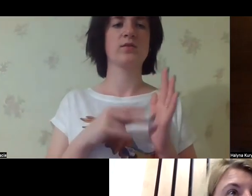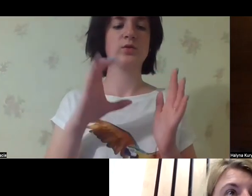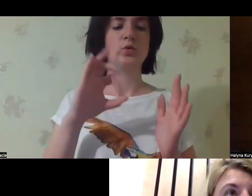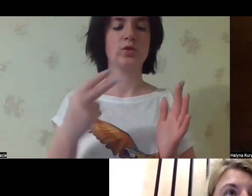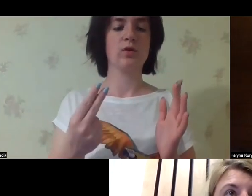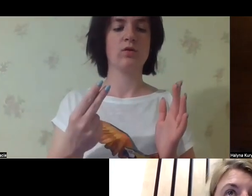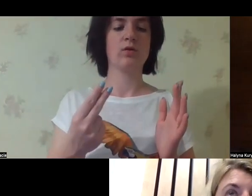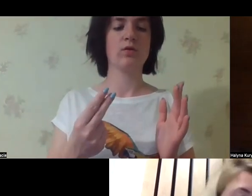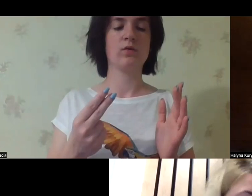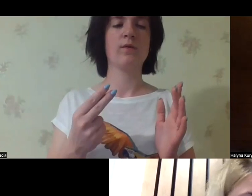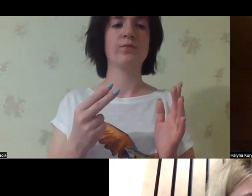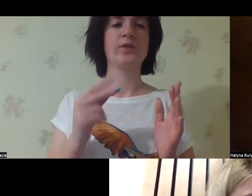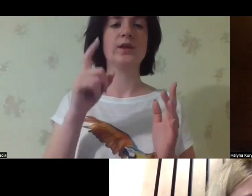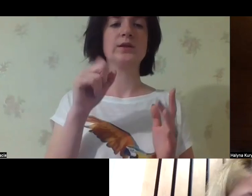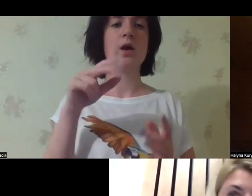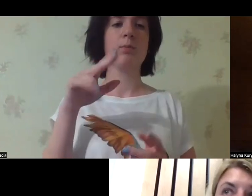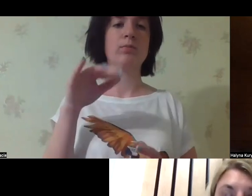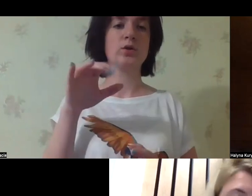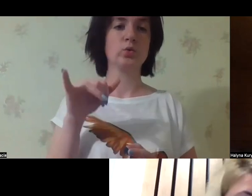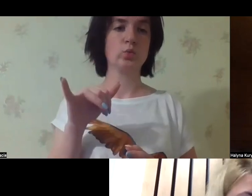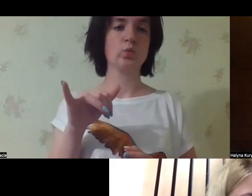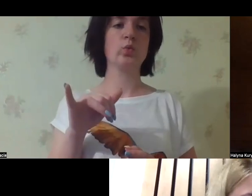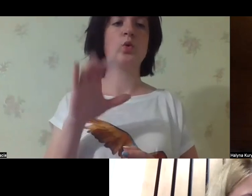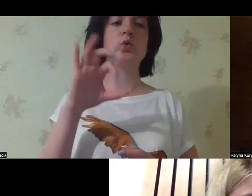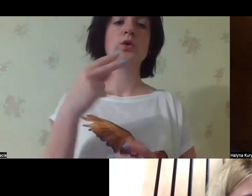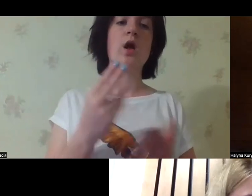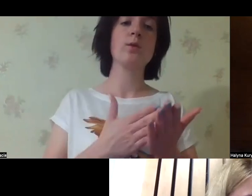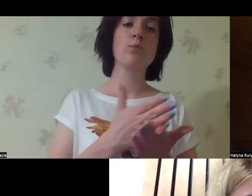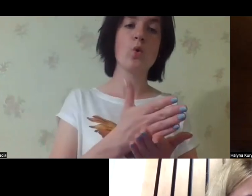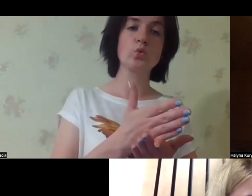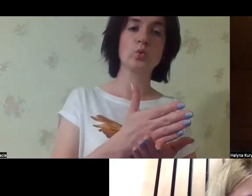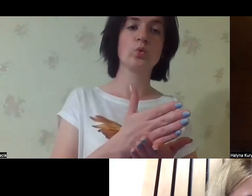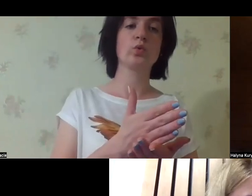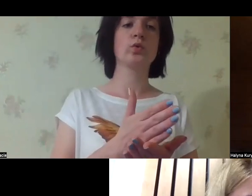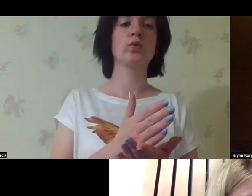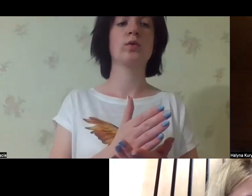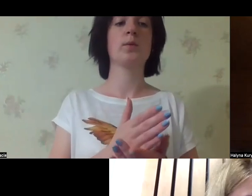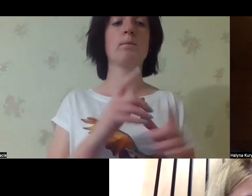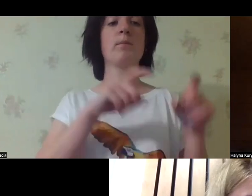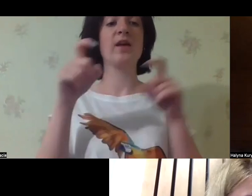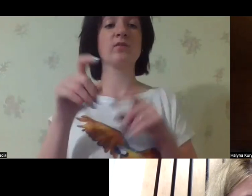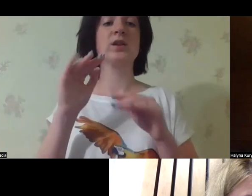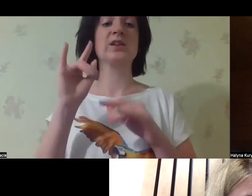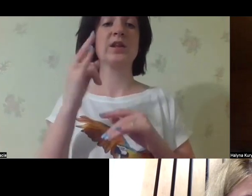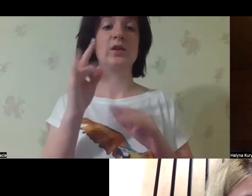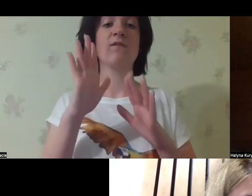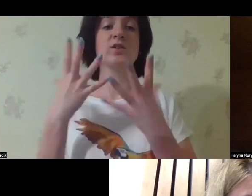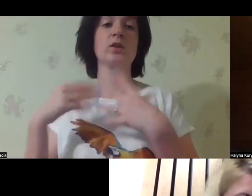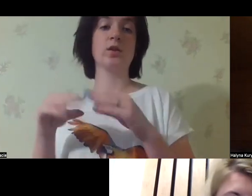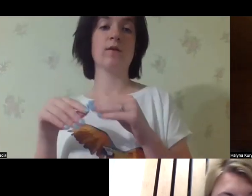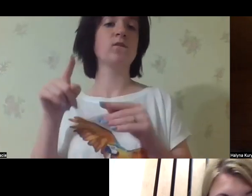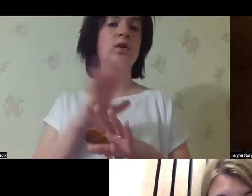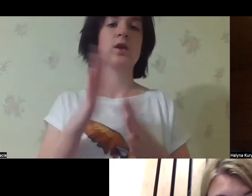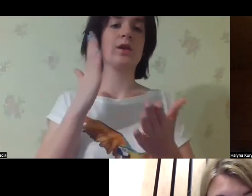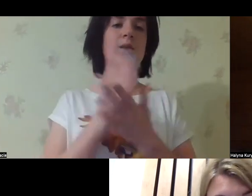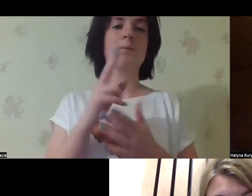get the child, get this topic on either naturally or when